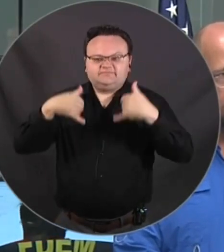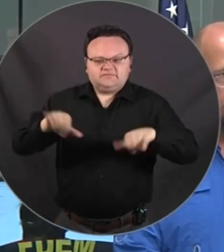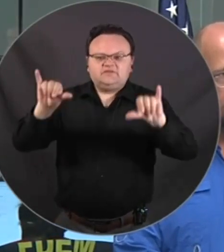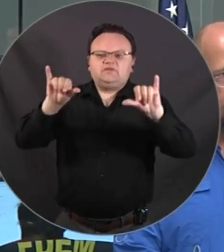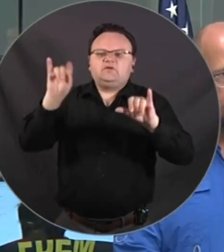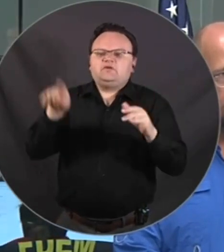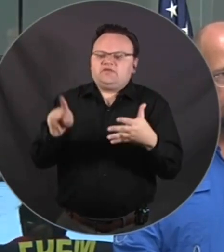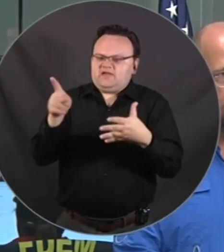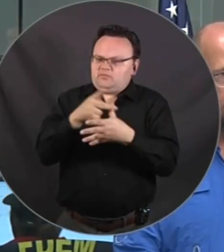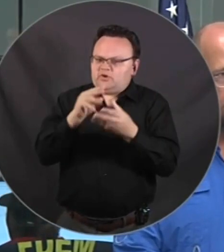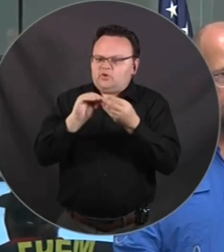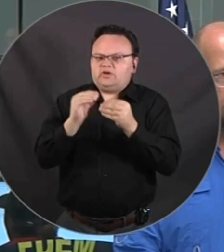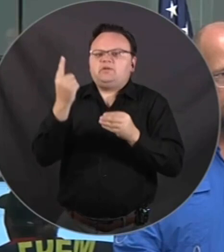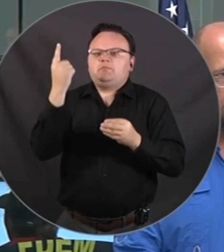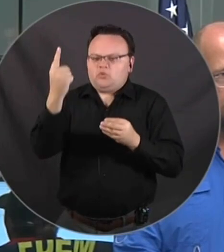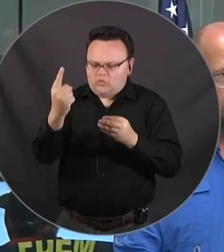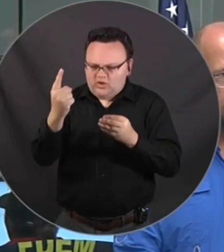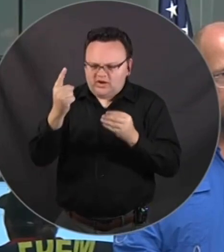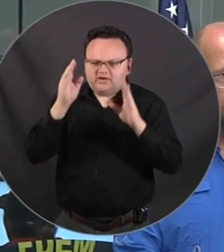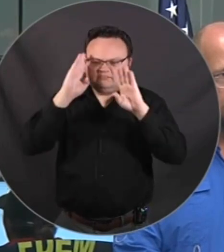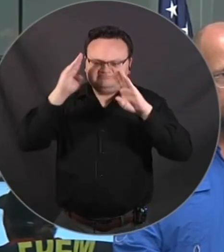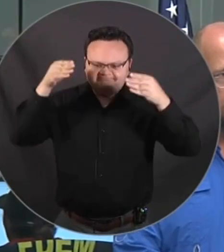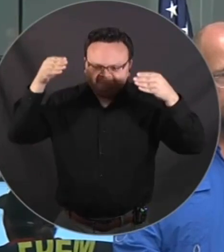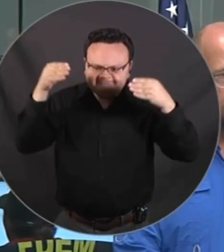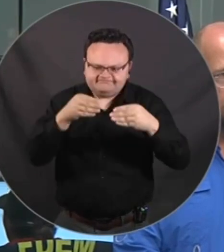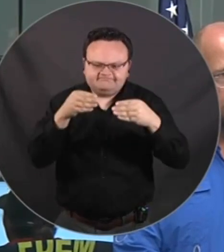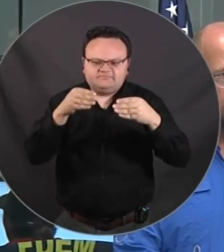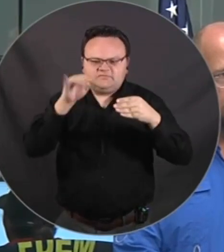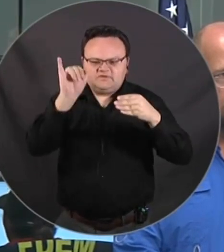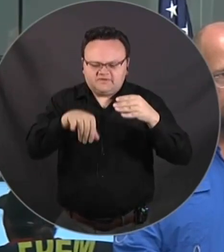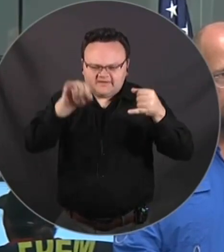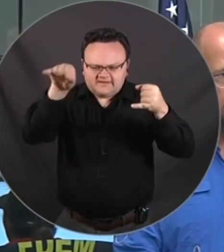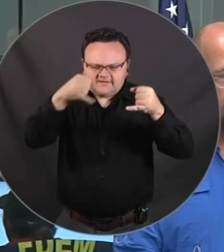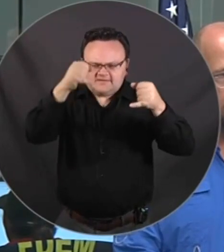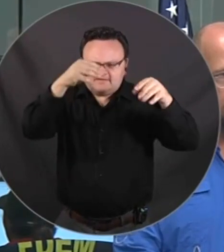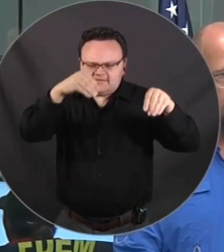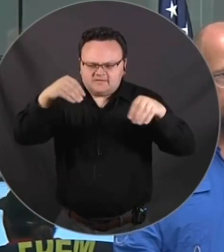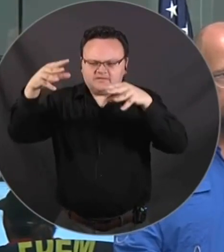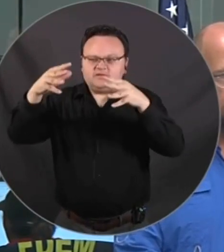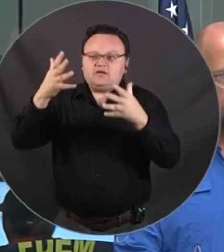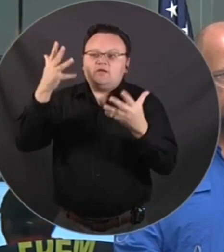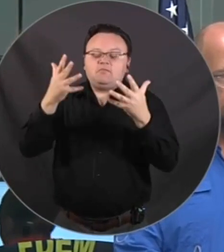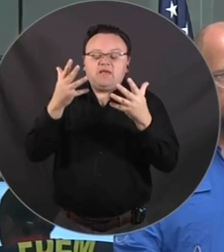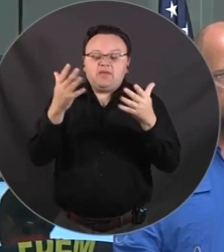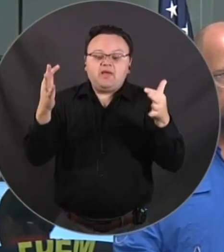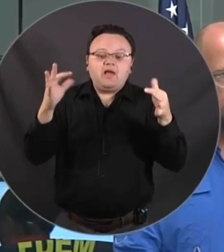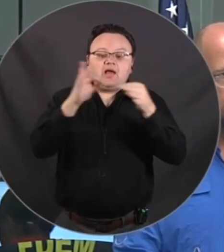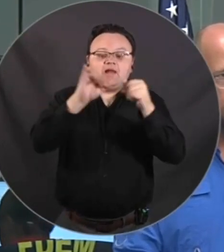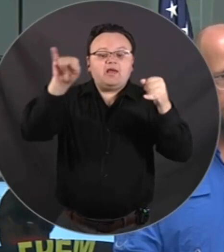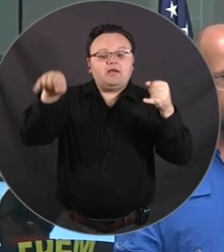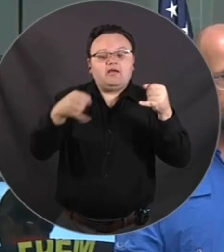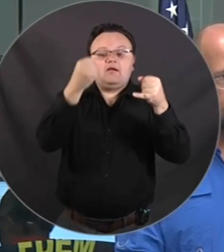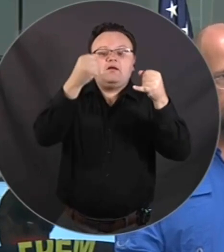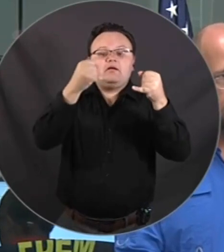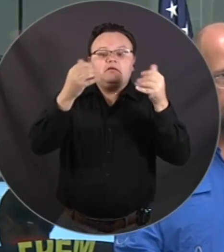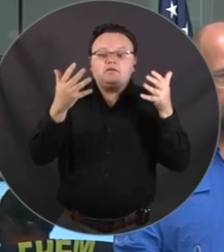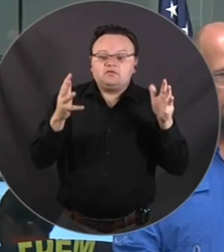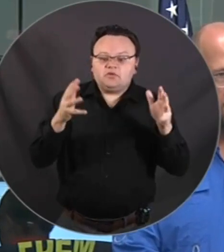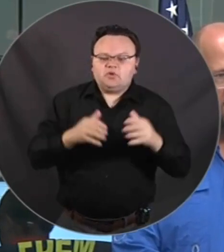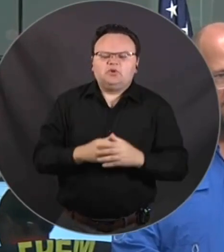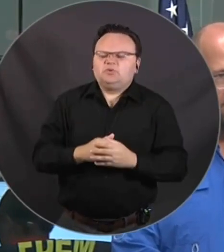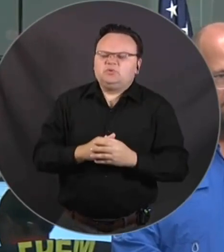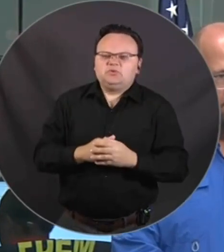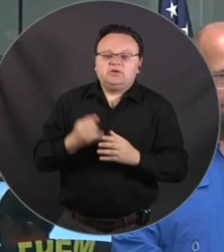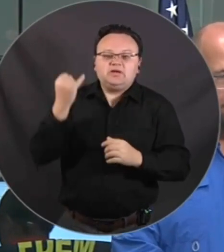number one to start getting those reconnected. Now, some of that stuff may require more than just connecting the power lines. If you have real